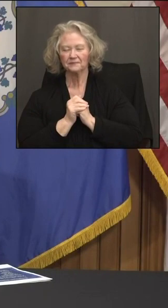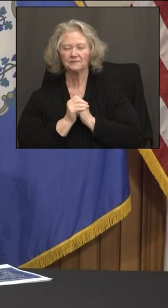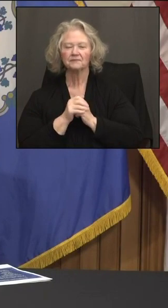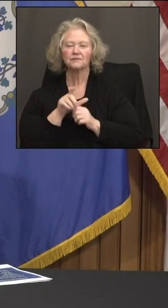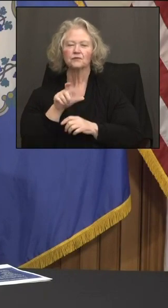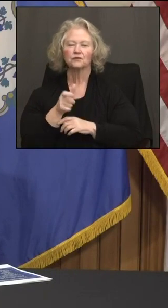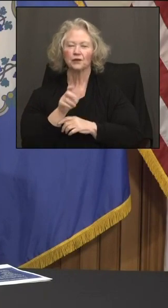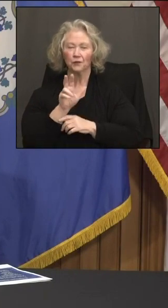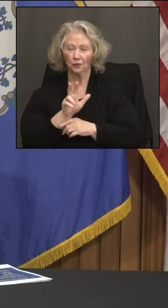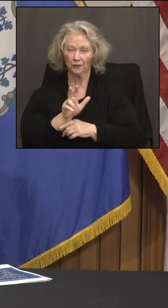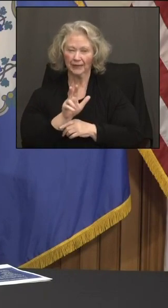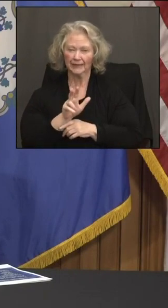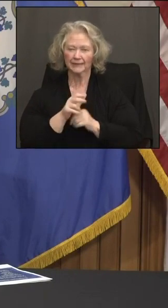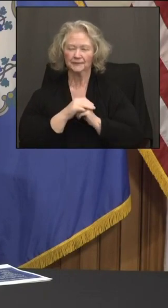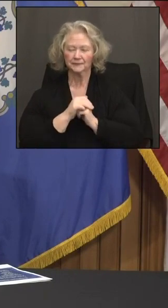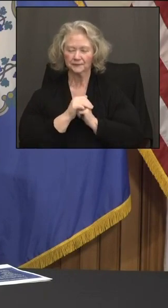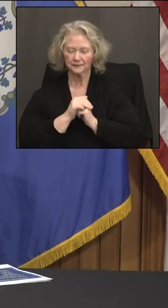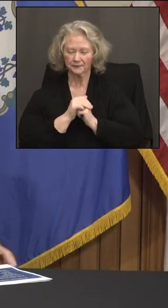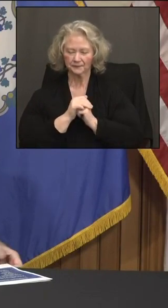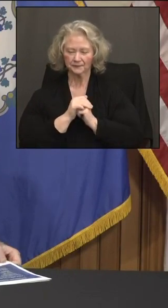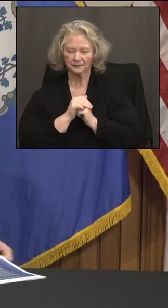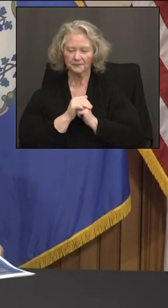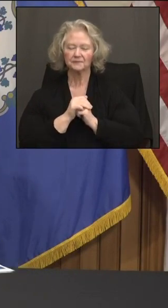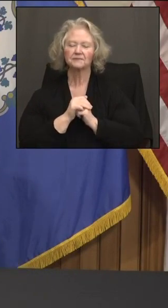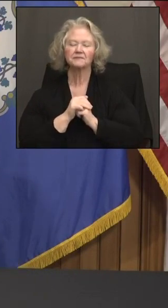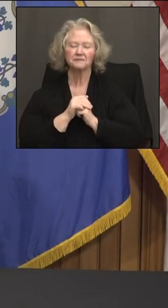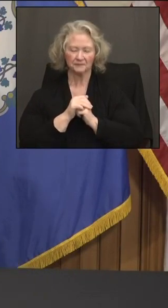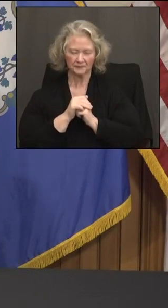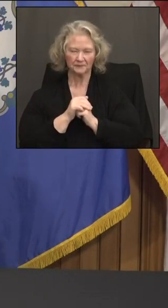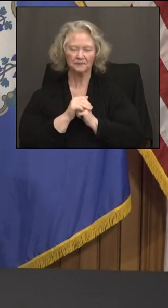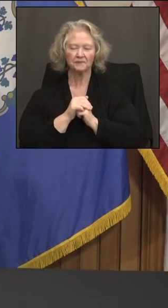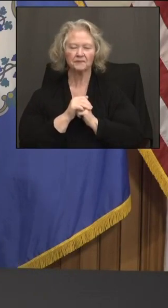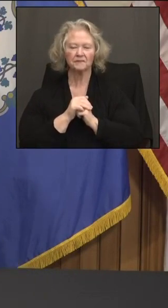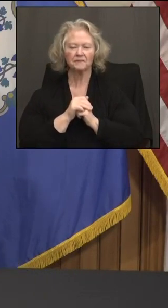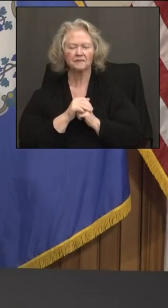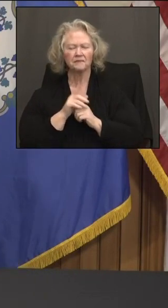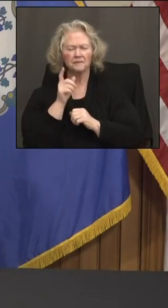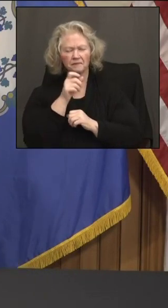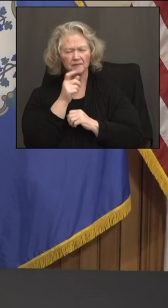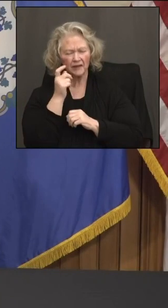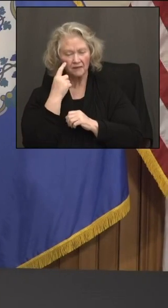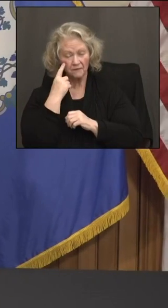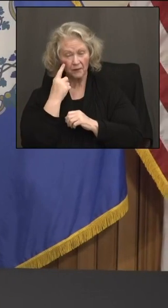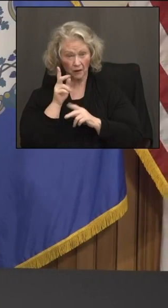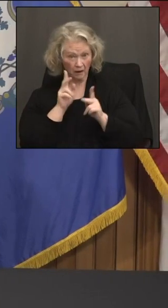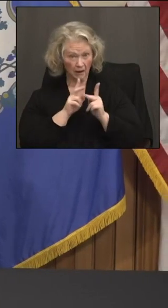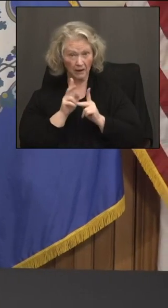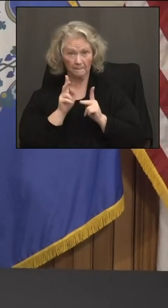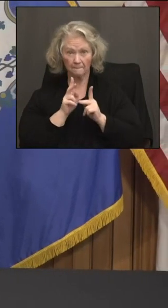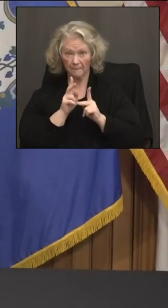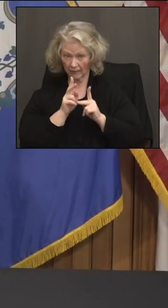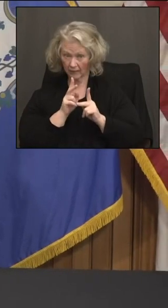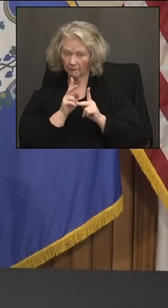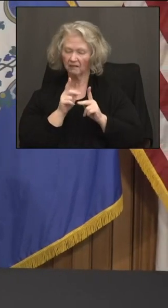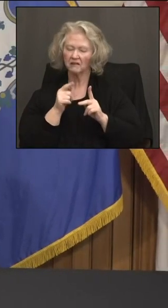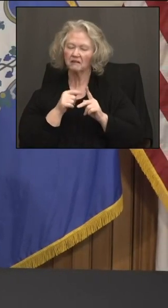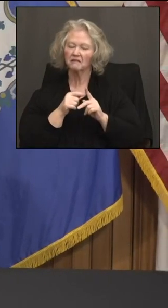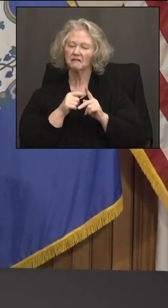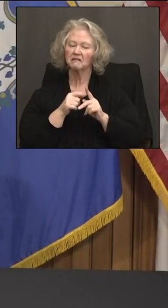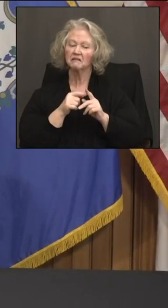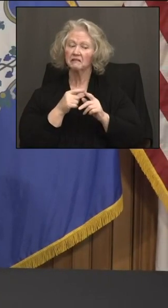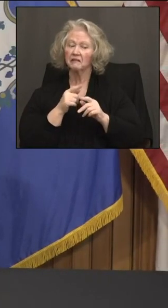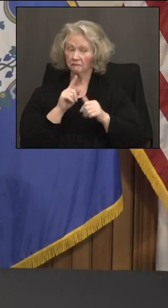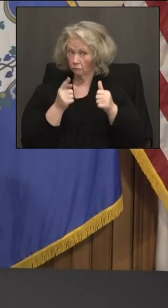Channel 3 Eyewitness News. Yes, Governor, just wanted to see if people are keeping up with their second appointments.